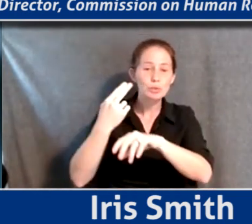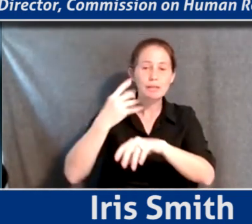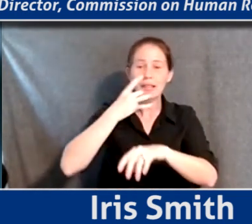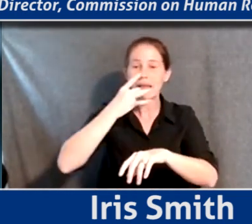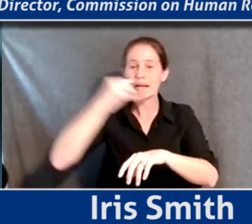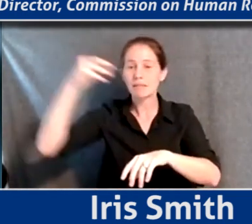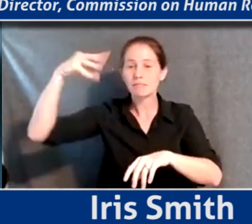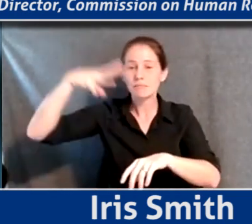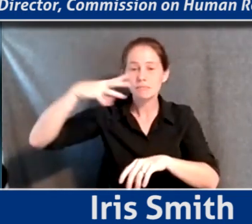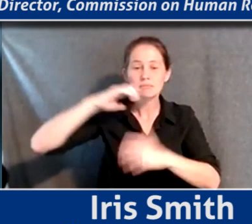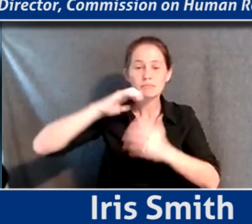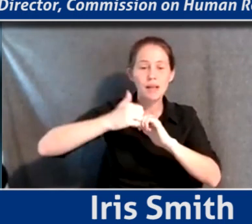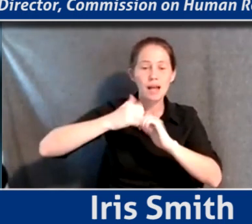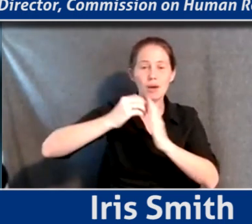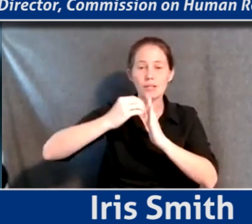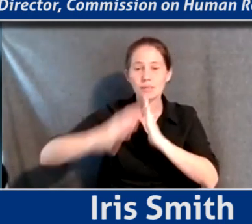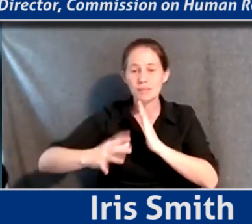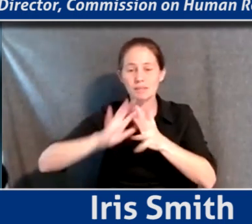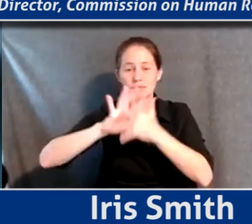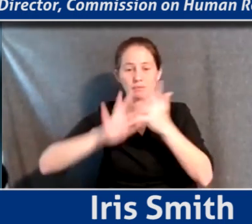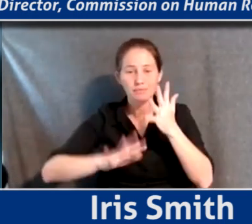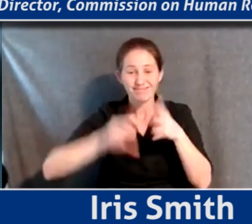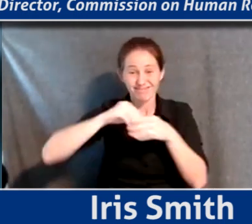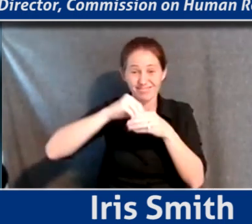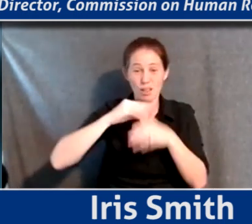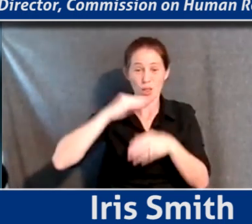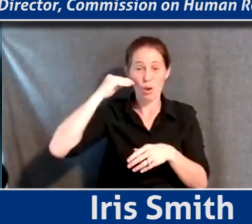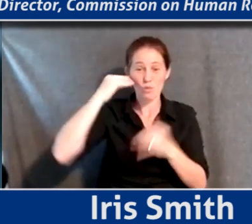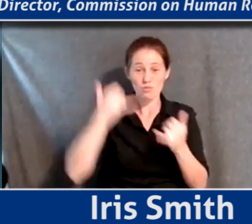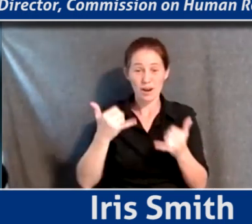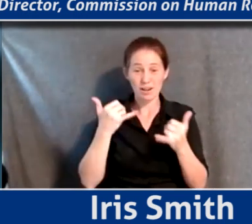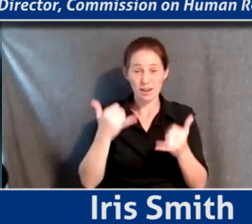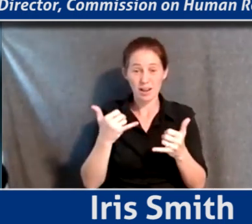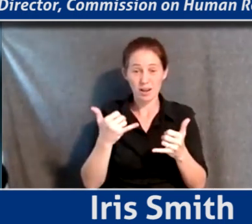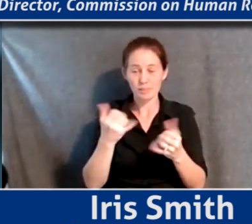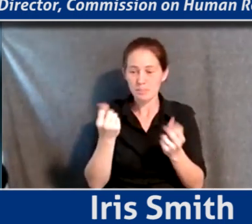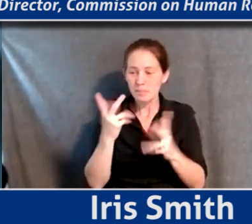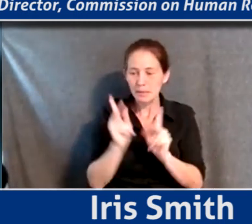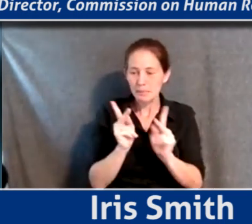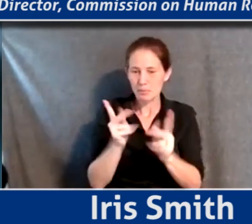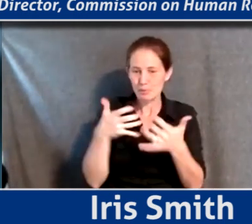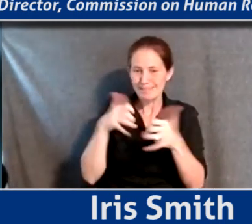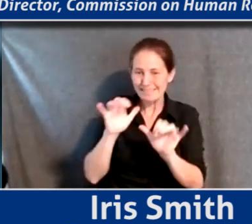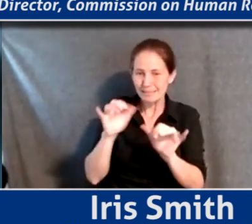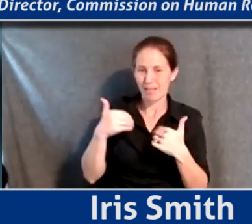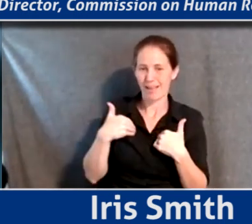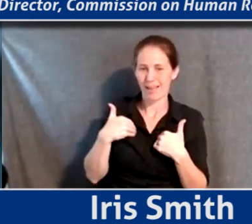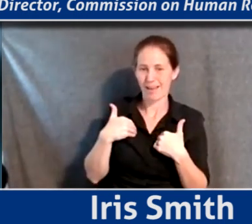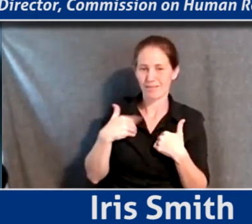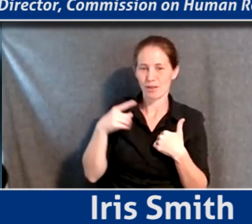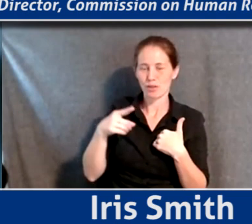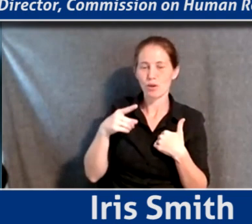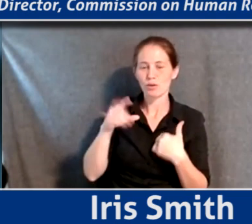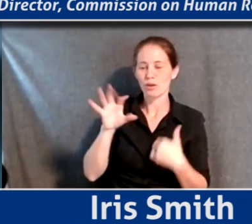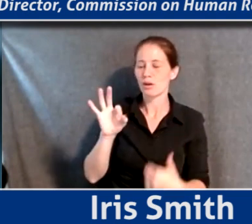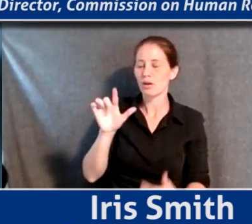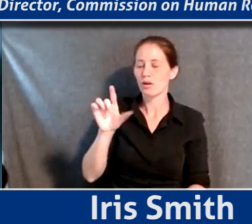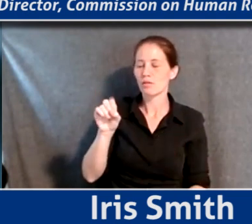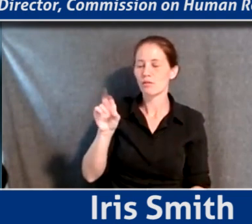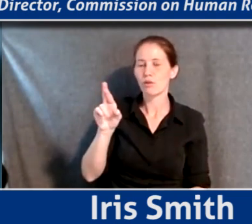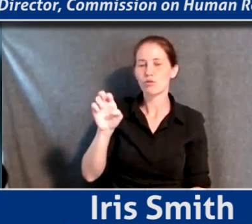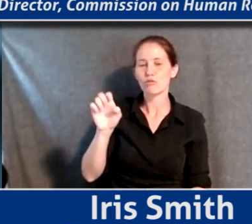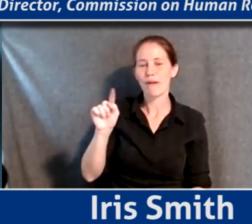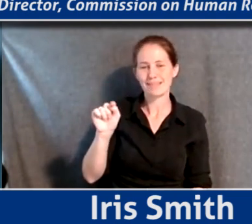know, for the fluorescent bulbs and so forth in our homes right now. And a lot of people still have those fluorescent bulbs compared